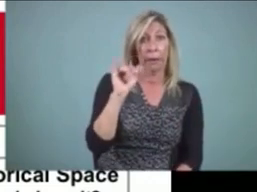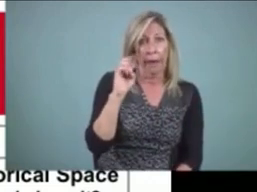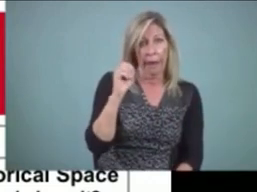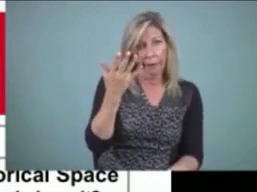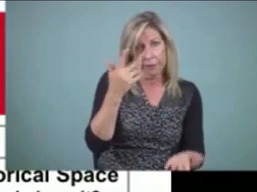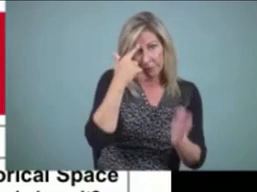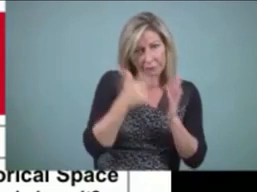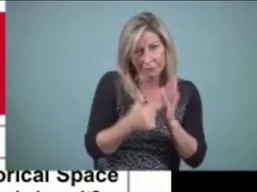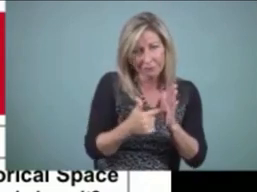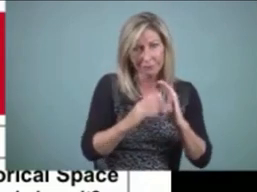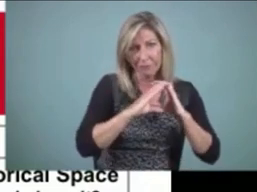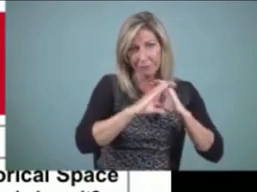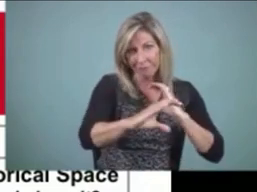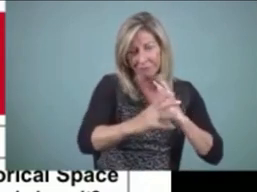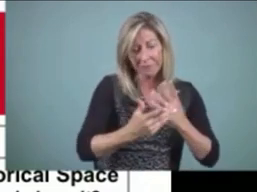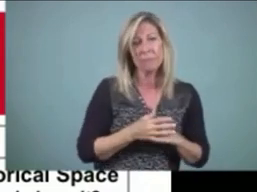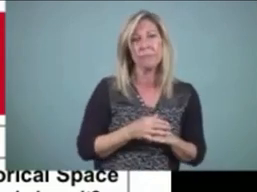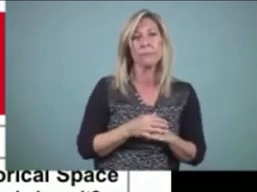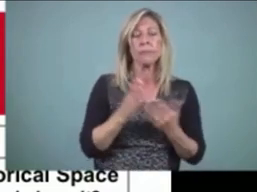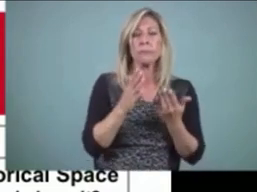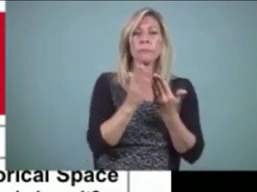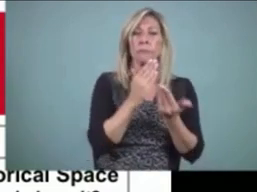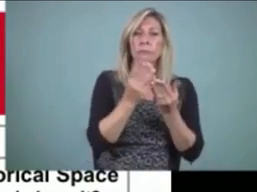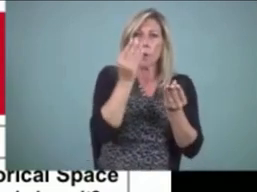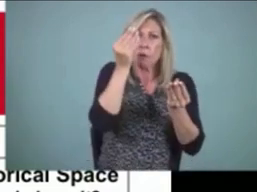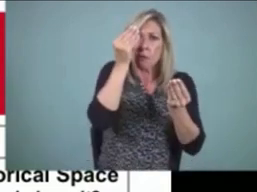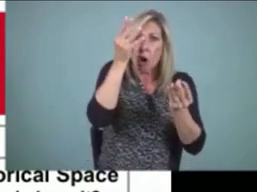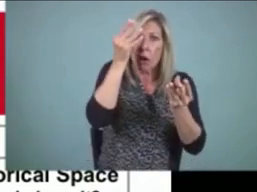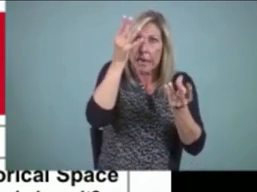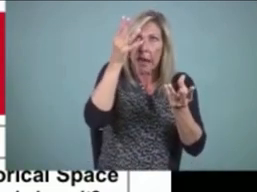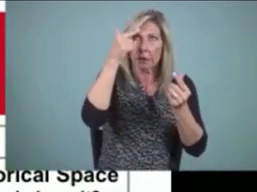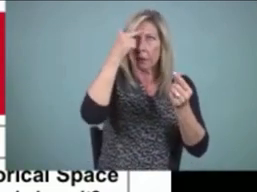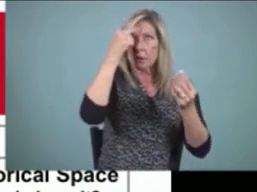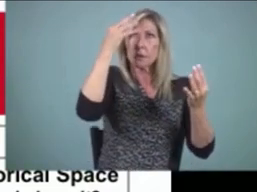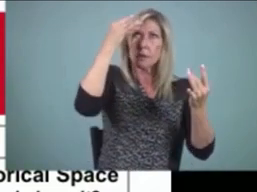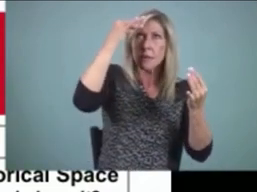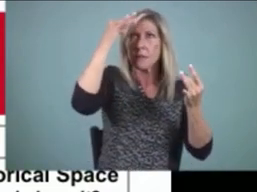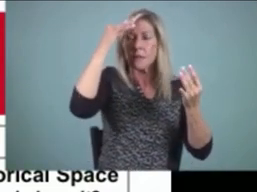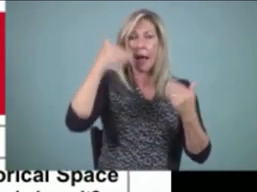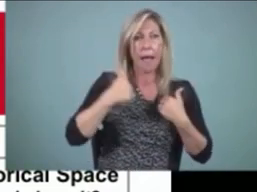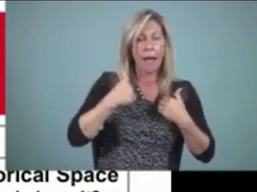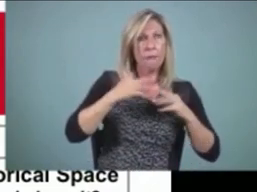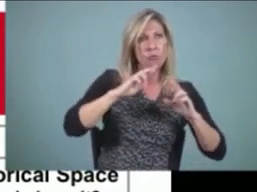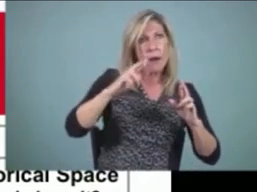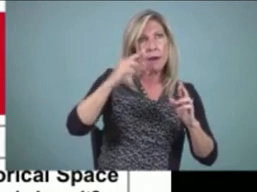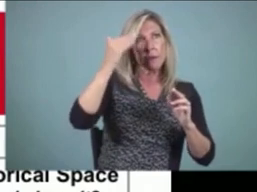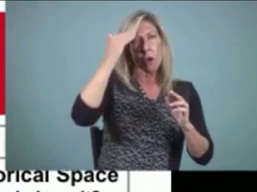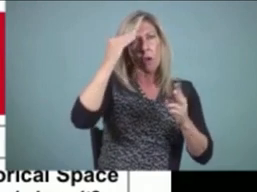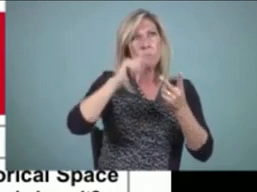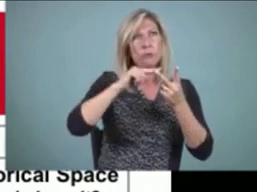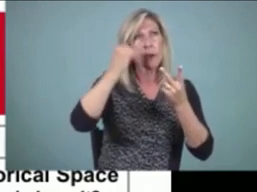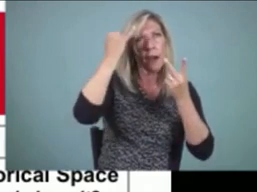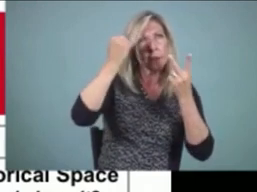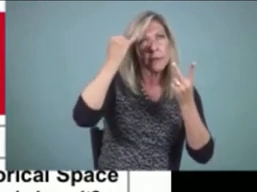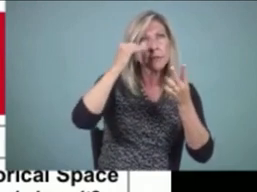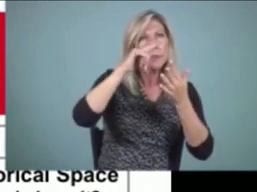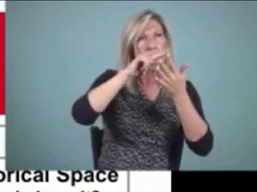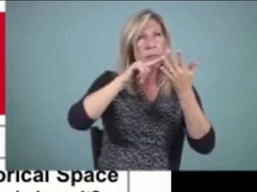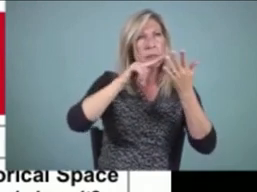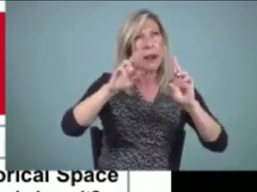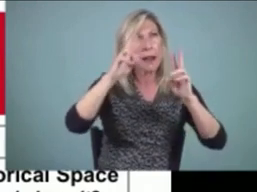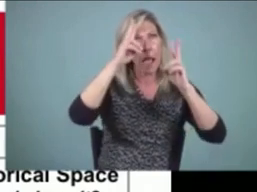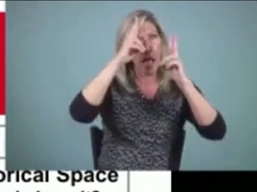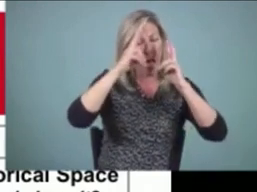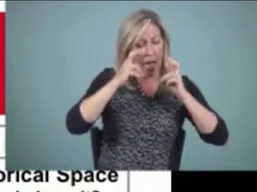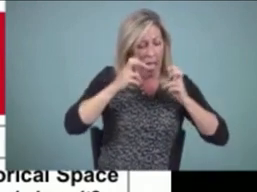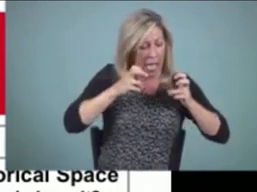with all of the knowledge, concepts, and ideas you have. But the challenge of writing is you want to take that content